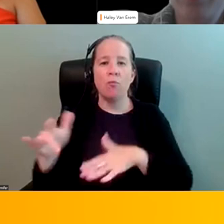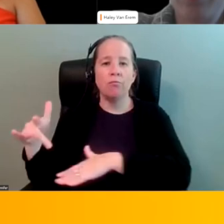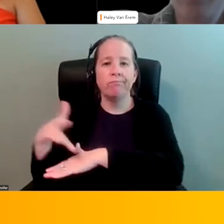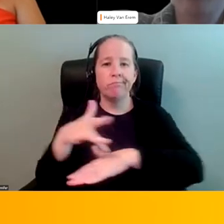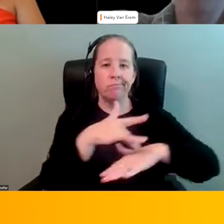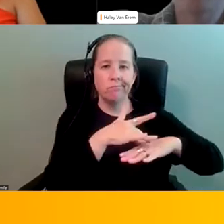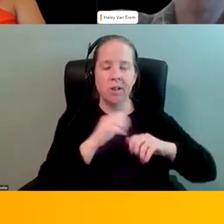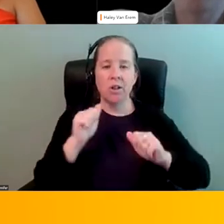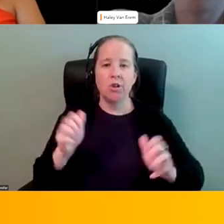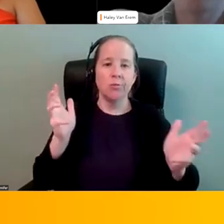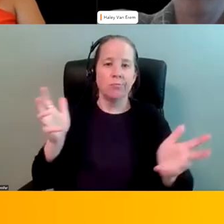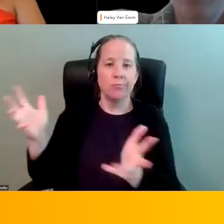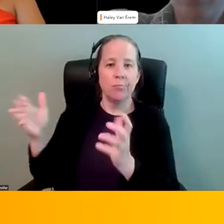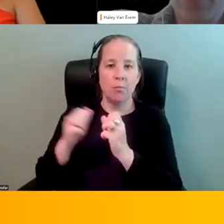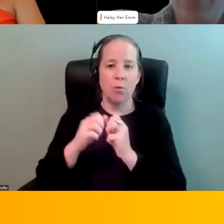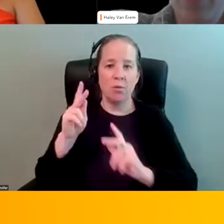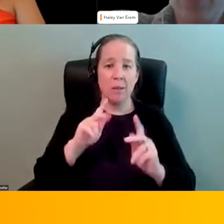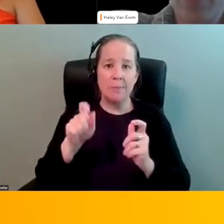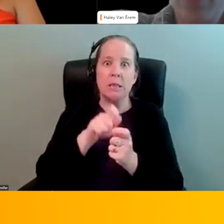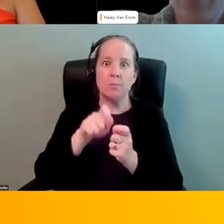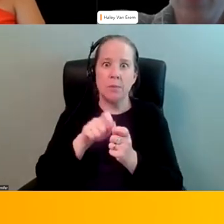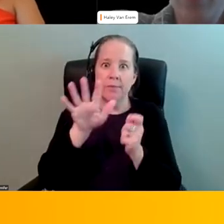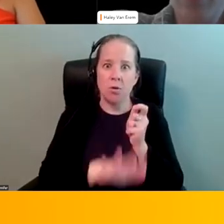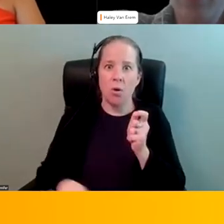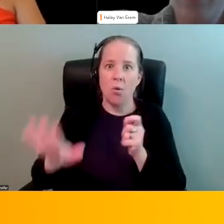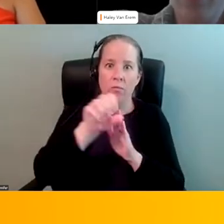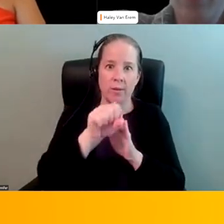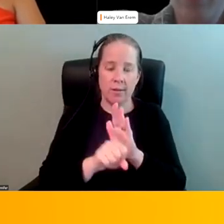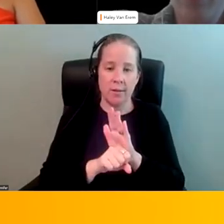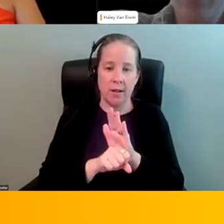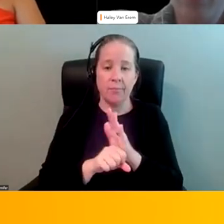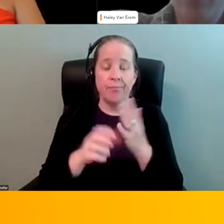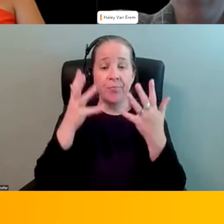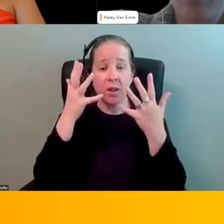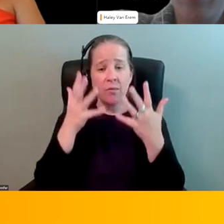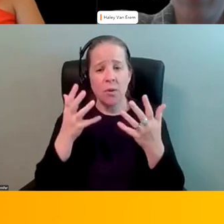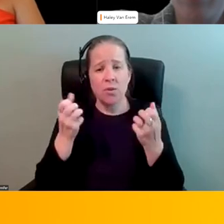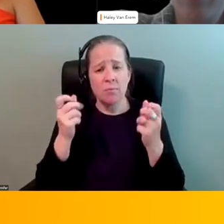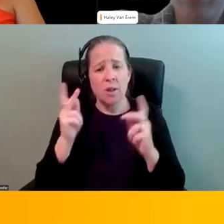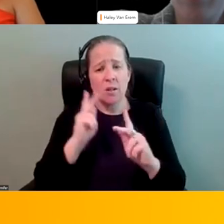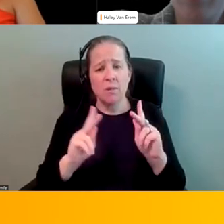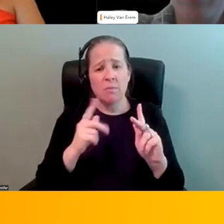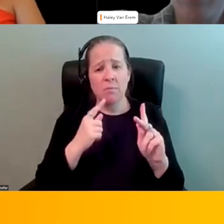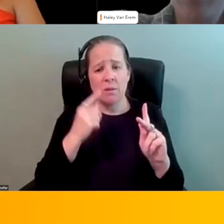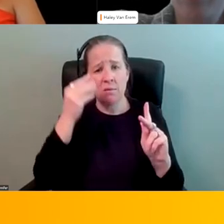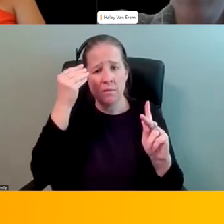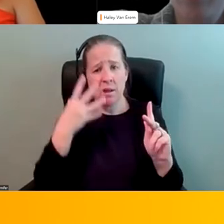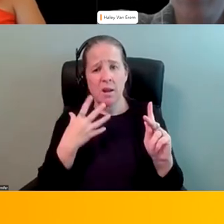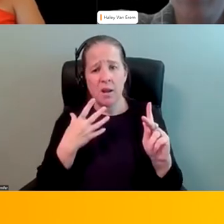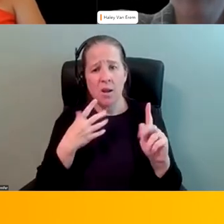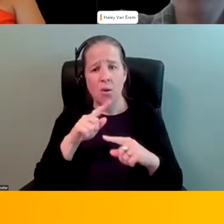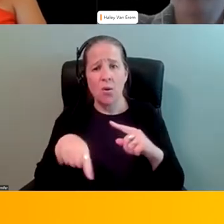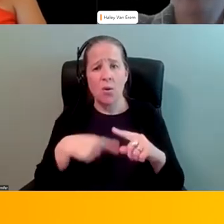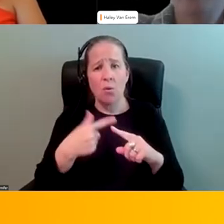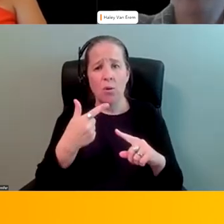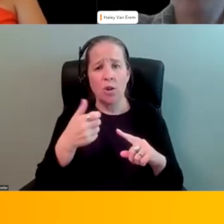more people, especially across the state. Um, and unfortunately, a lot of people will tell me that, um, when George Floyd